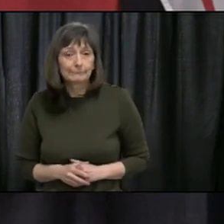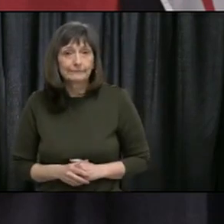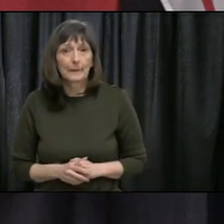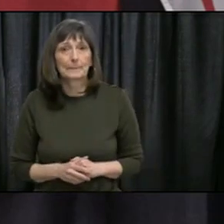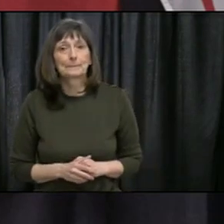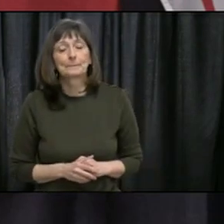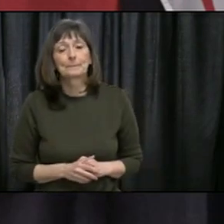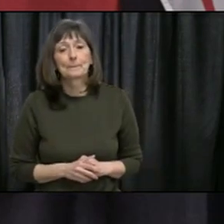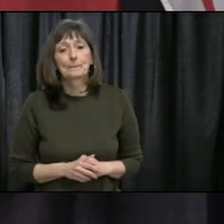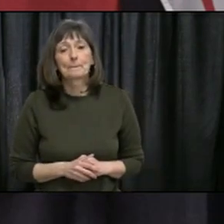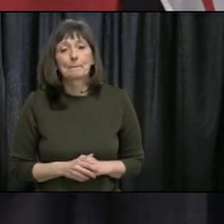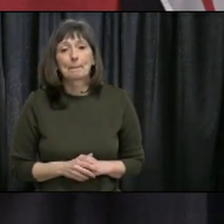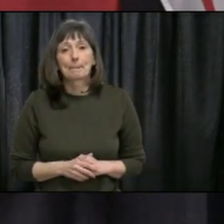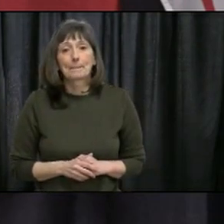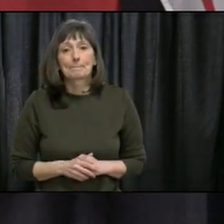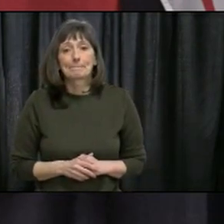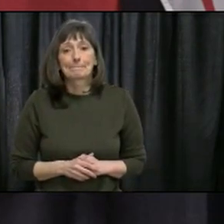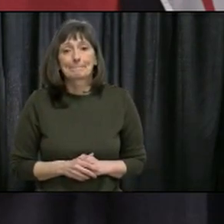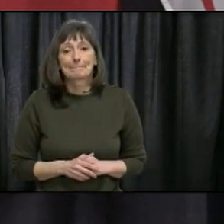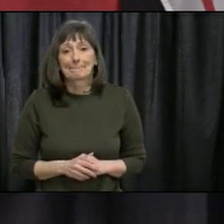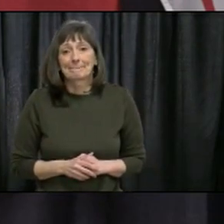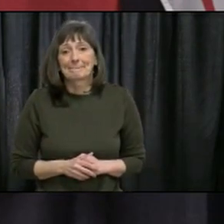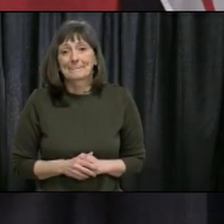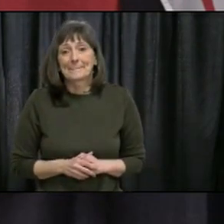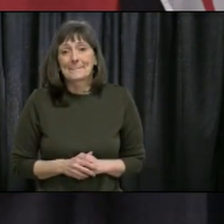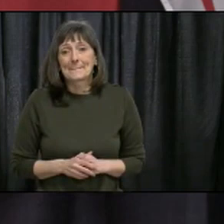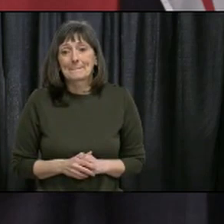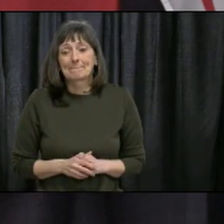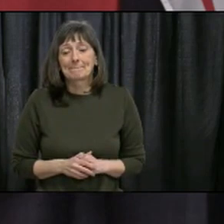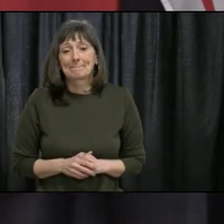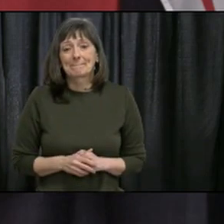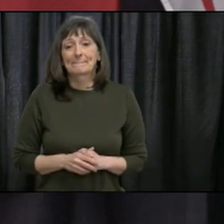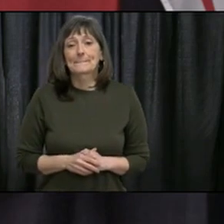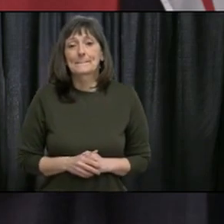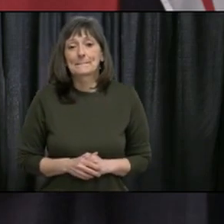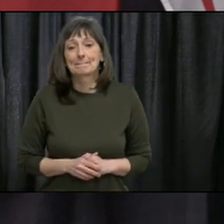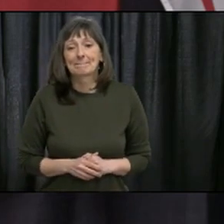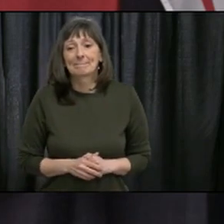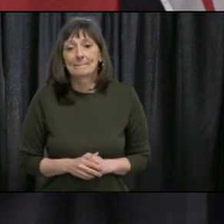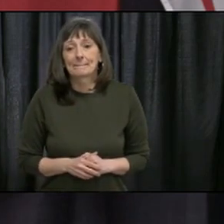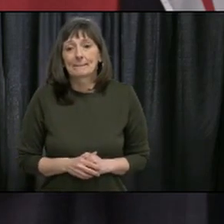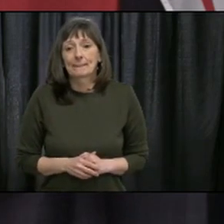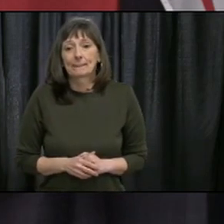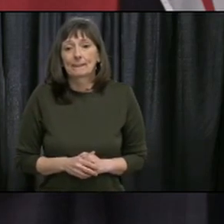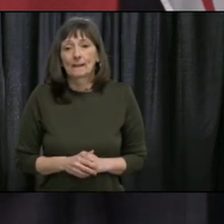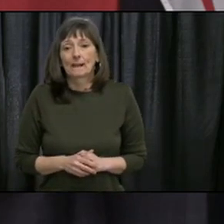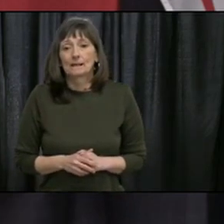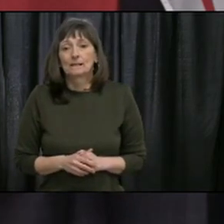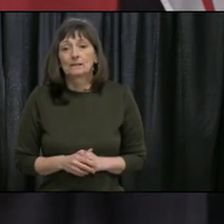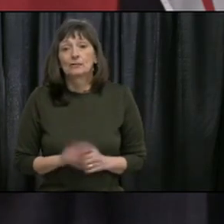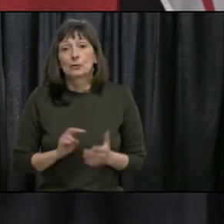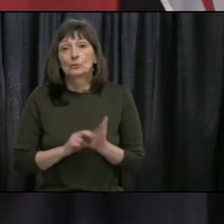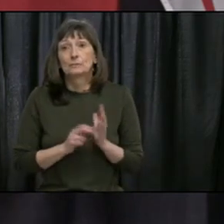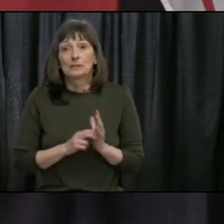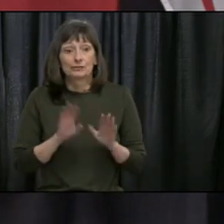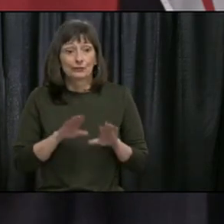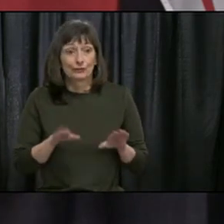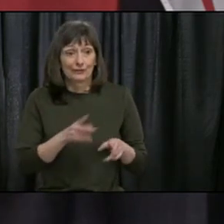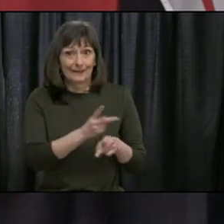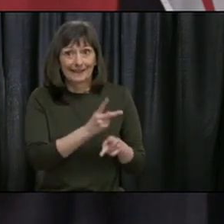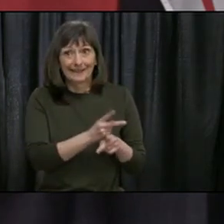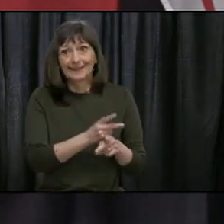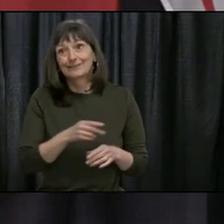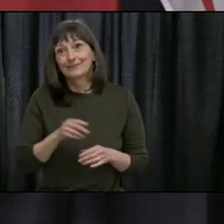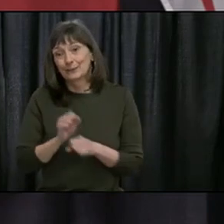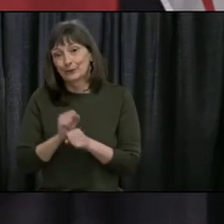require workers. We all know that those workers would require daycare services for their children. So it's important then that they,